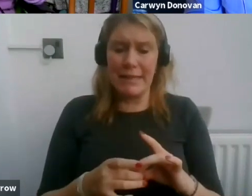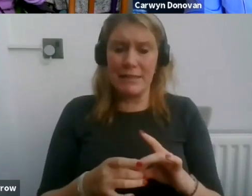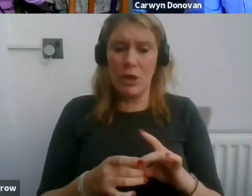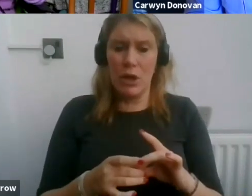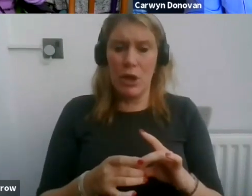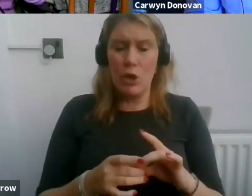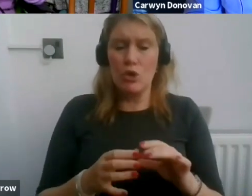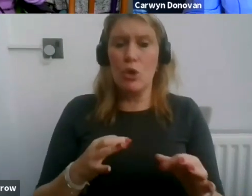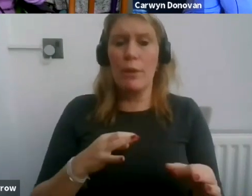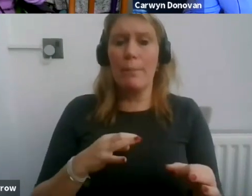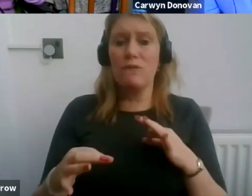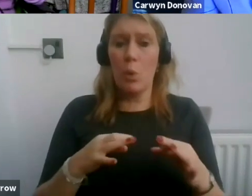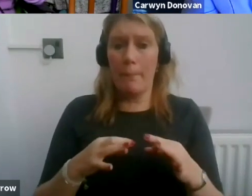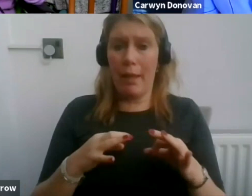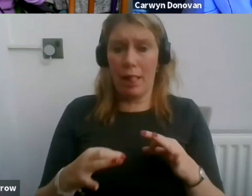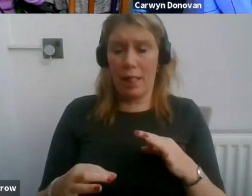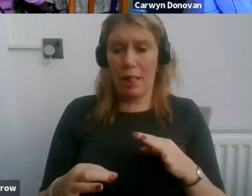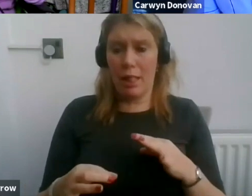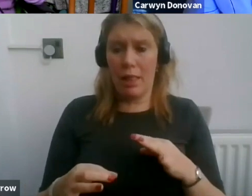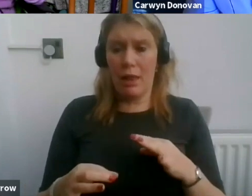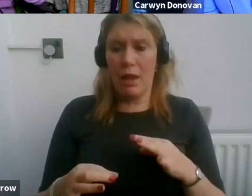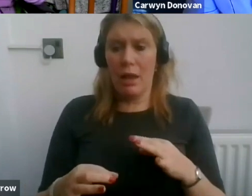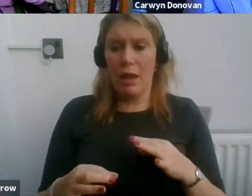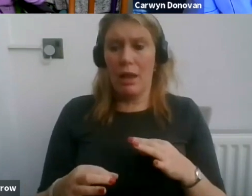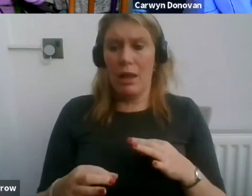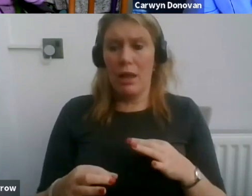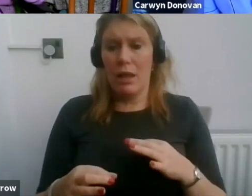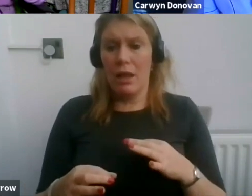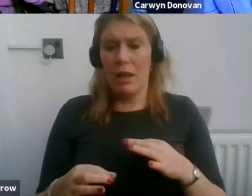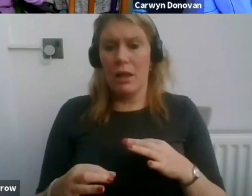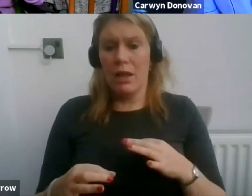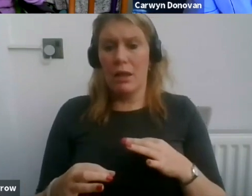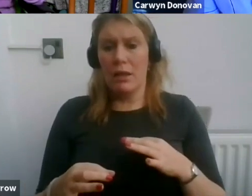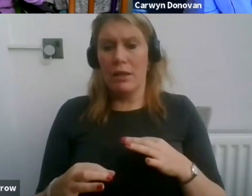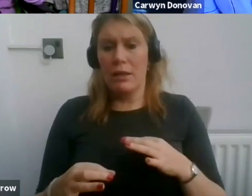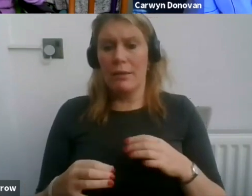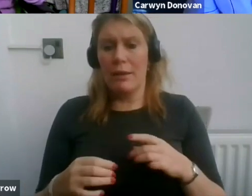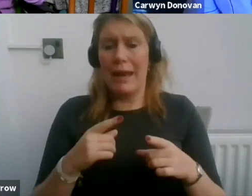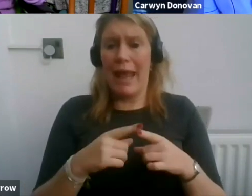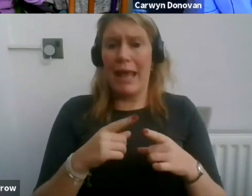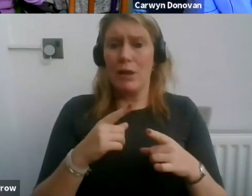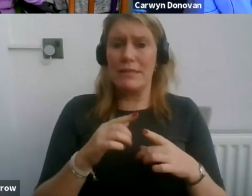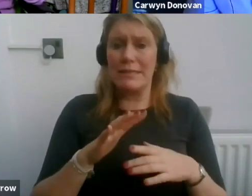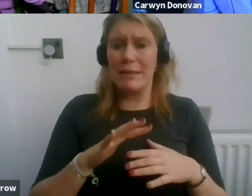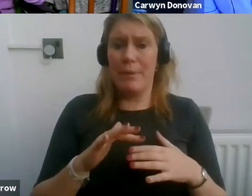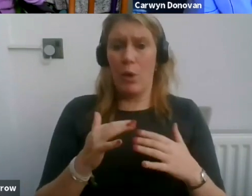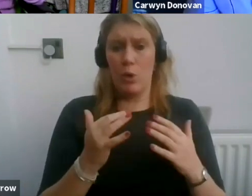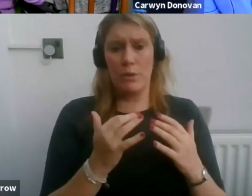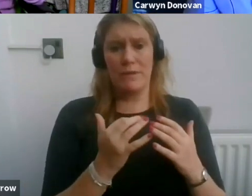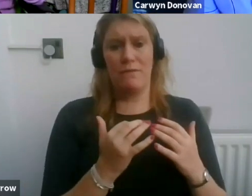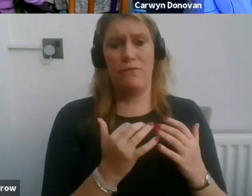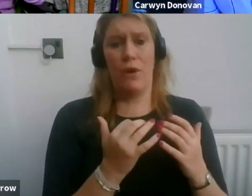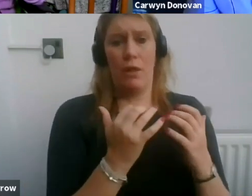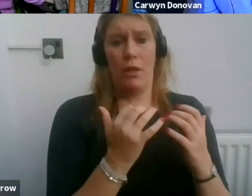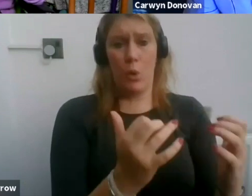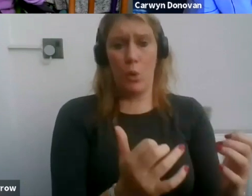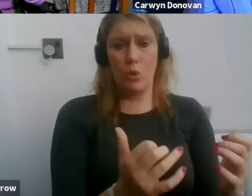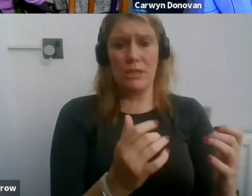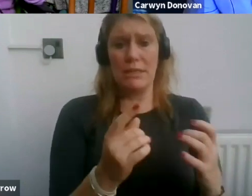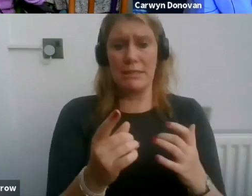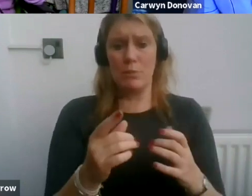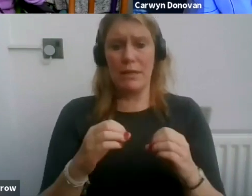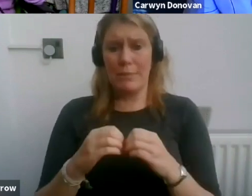the performer, as you said, equity is about who is in front of the audience and who is about who is putting it on,